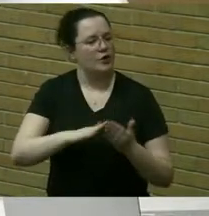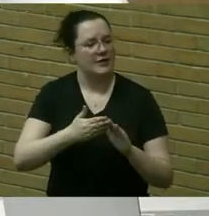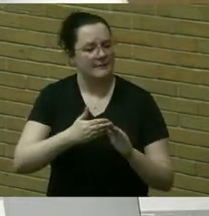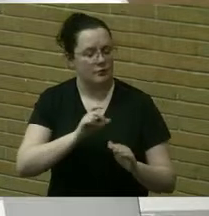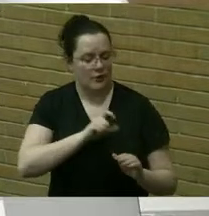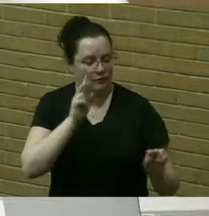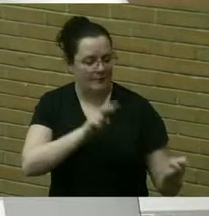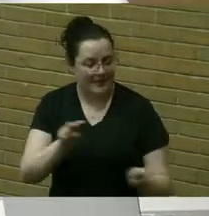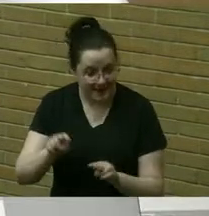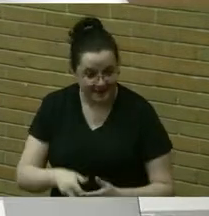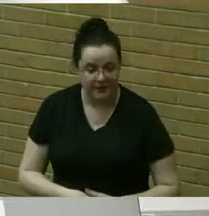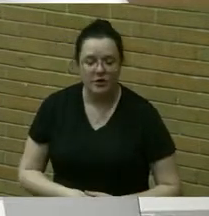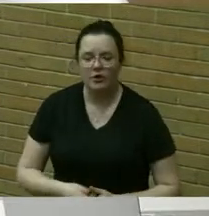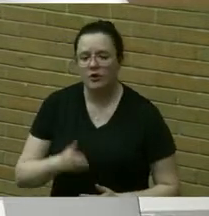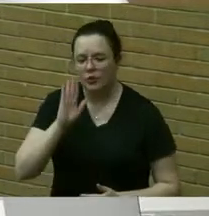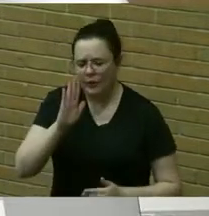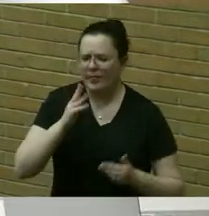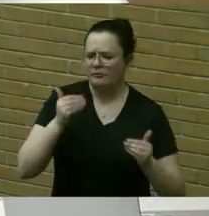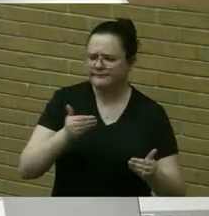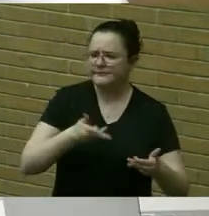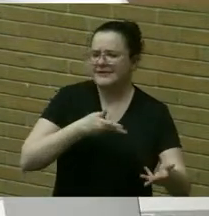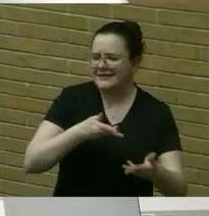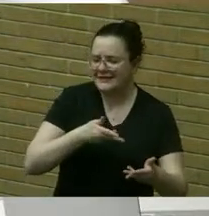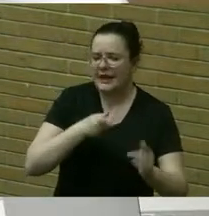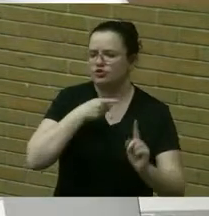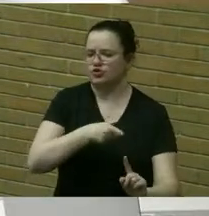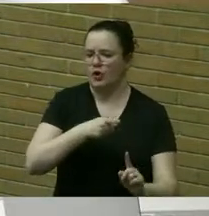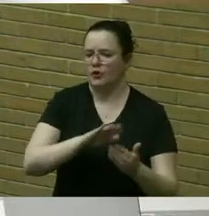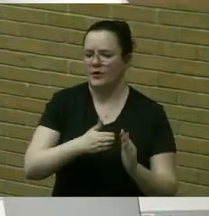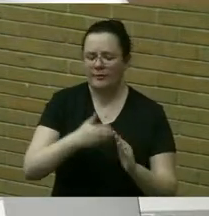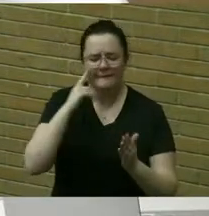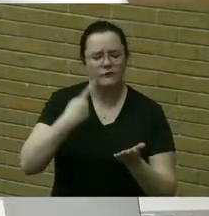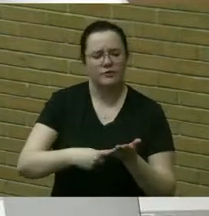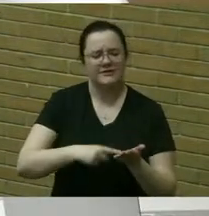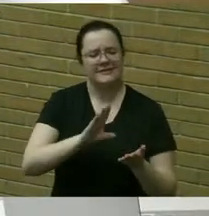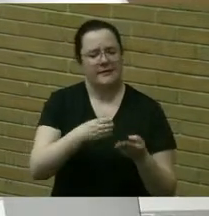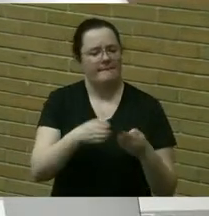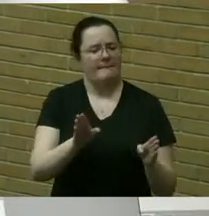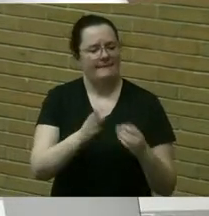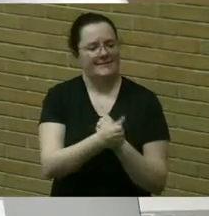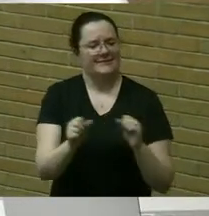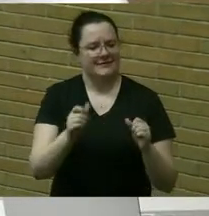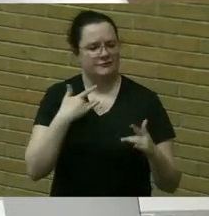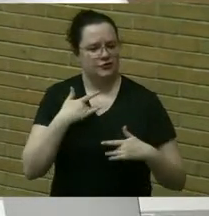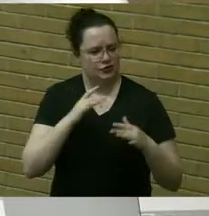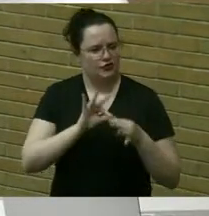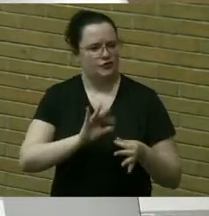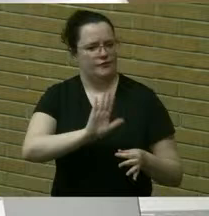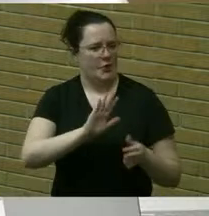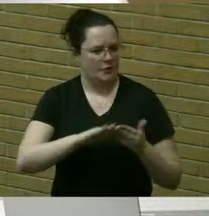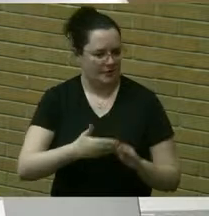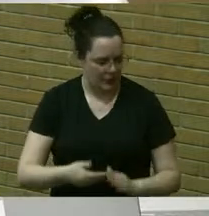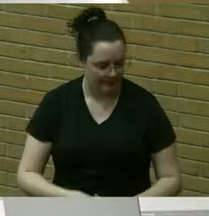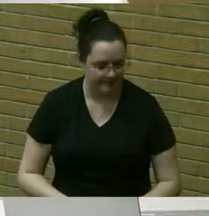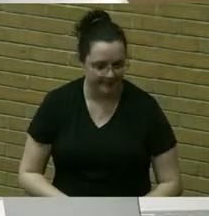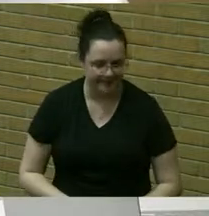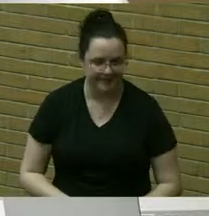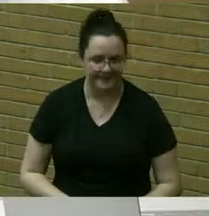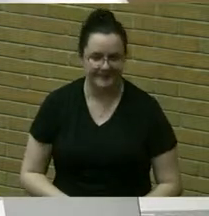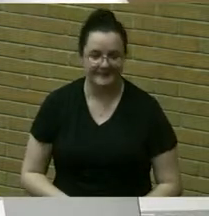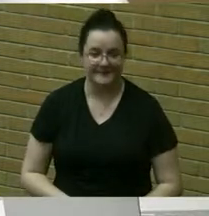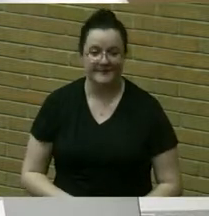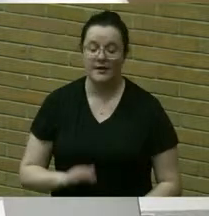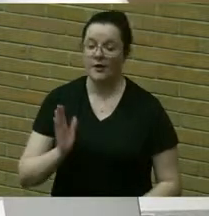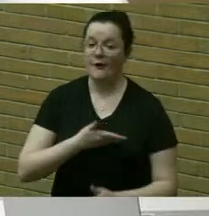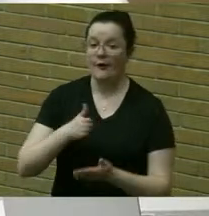will be engaging target communities to discuss public safety concerns specific to those communities and up to to